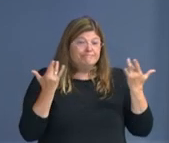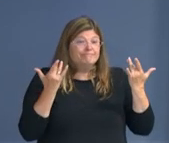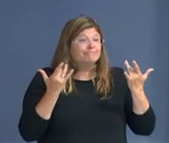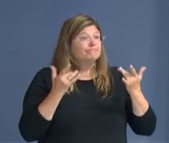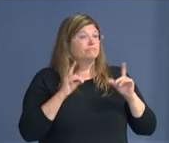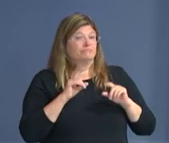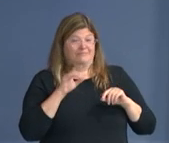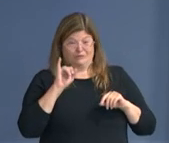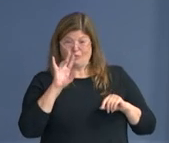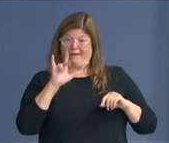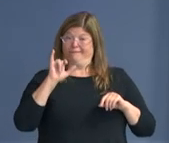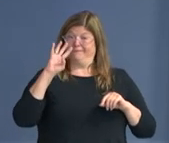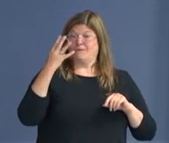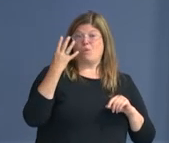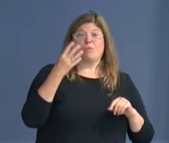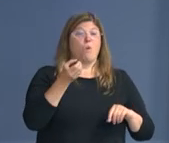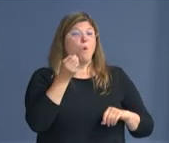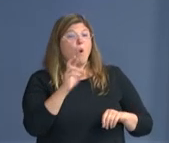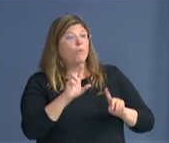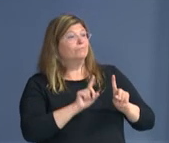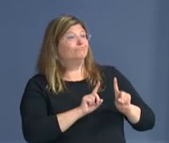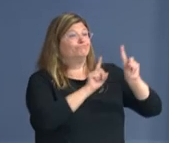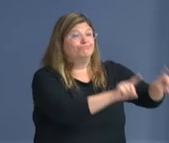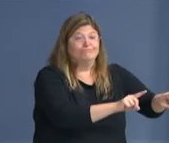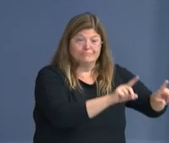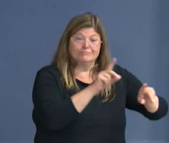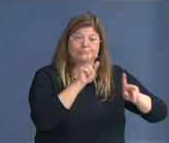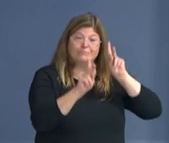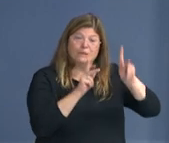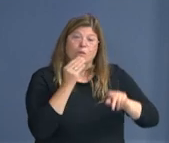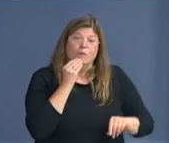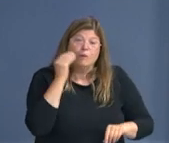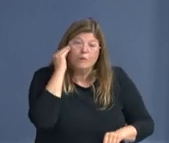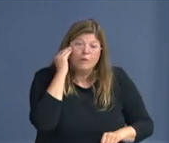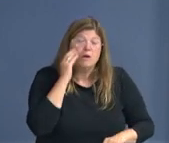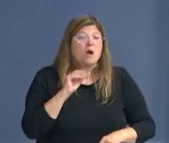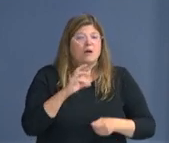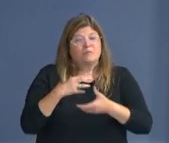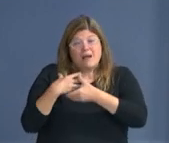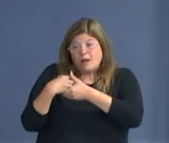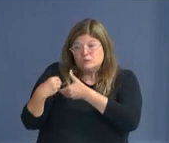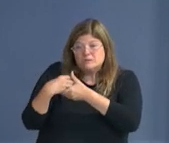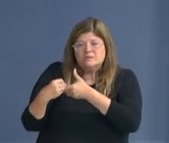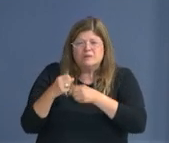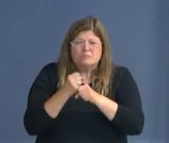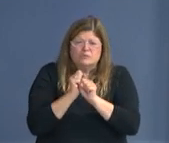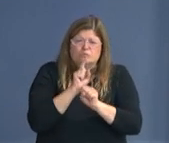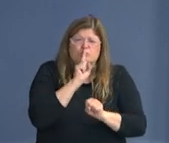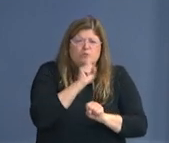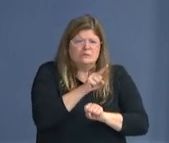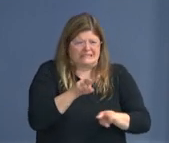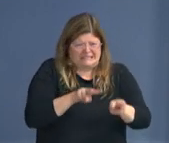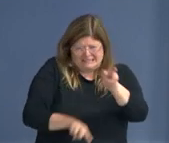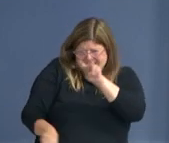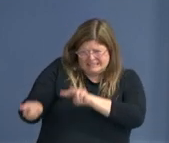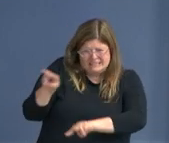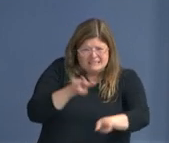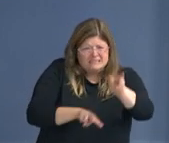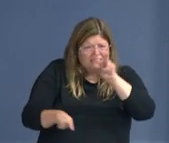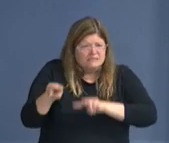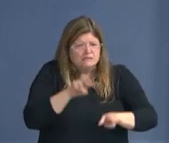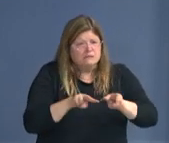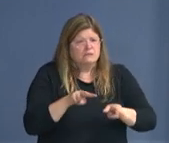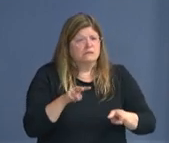even if everyone is outside, you still need to consider how much space people will have to social distance,